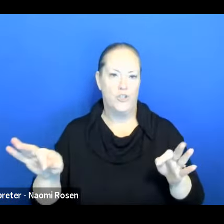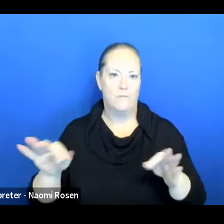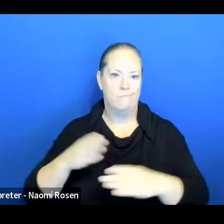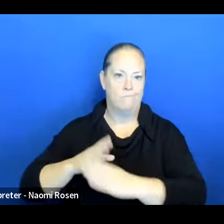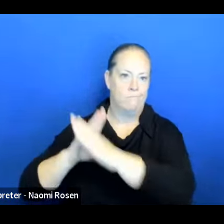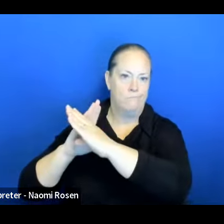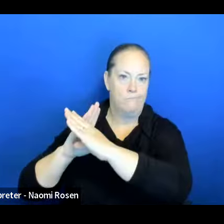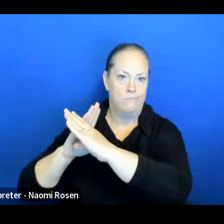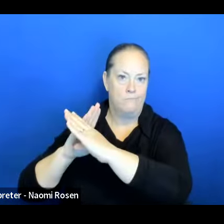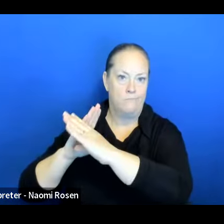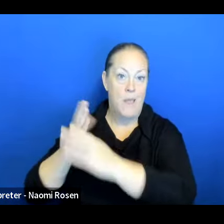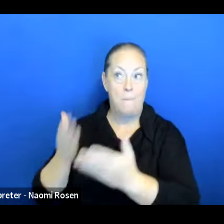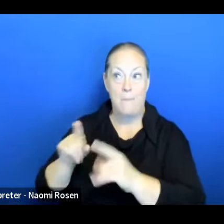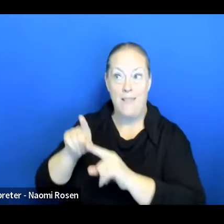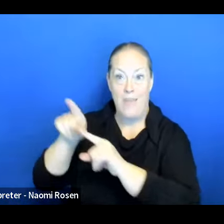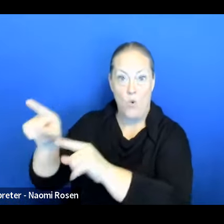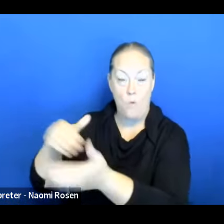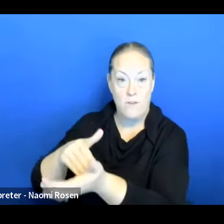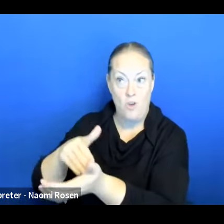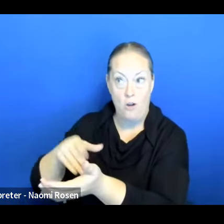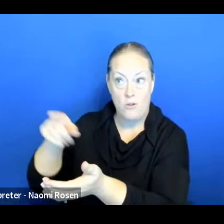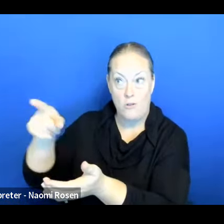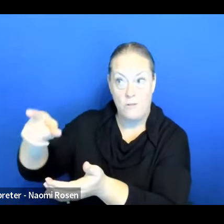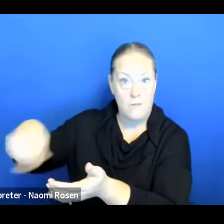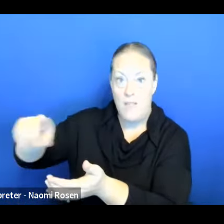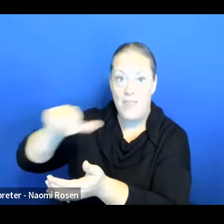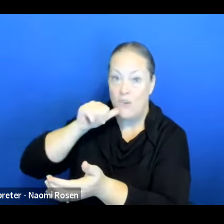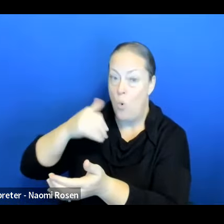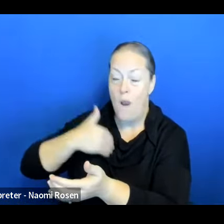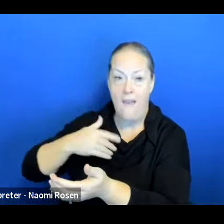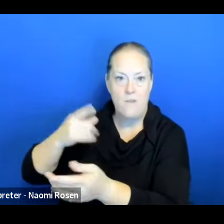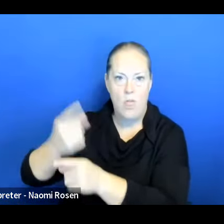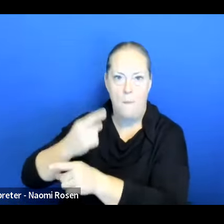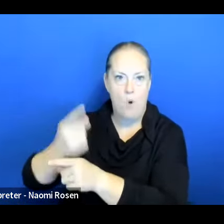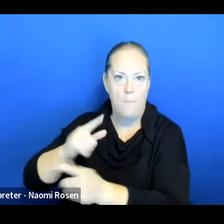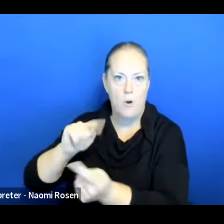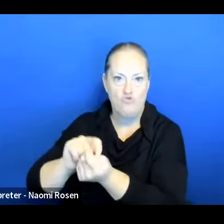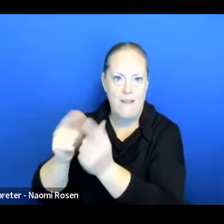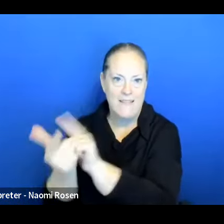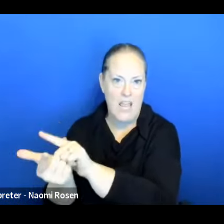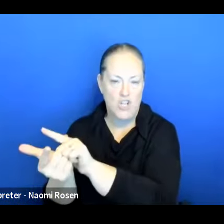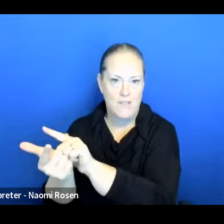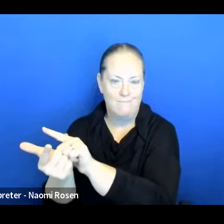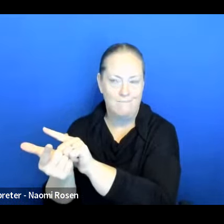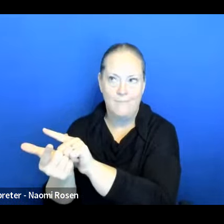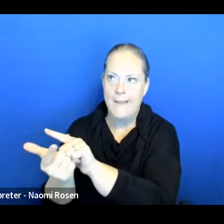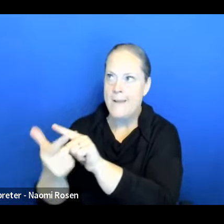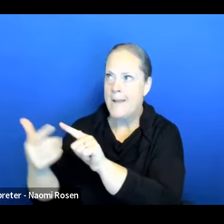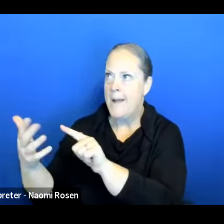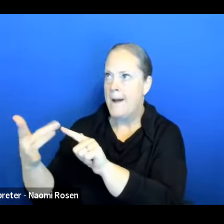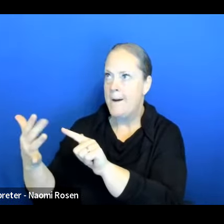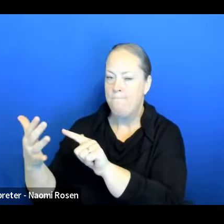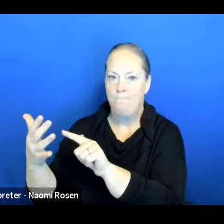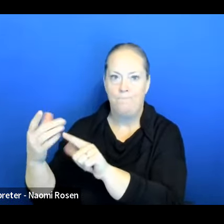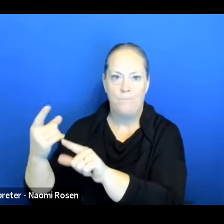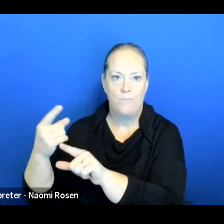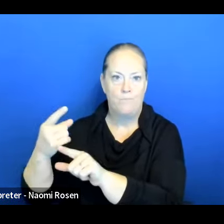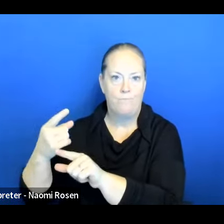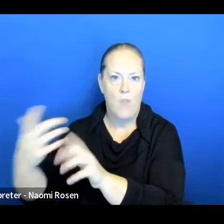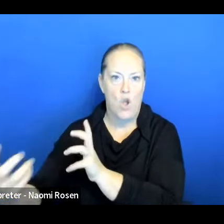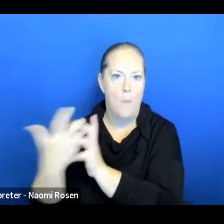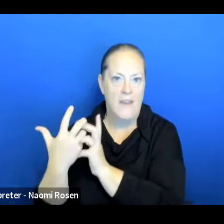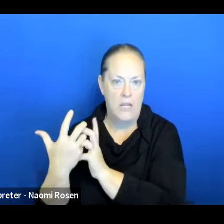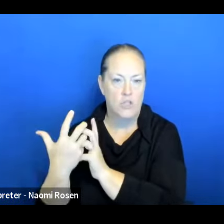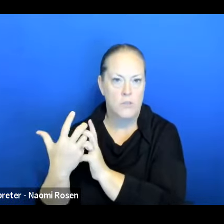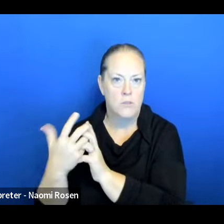and the physician or the practitioner does not have the proper translation, uh, uh, ways to pass on